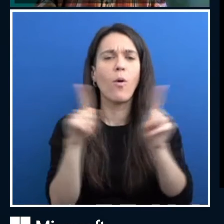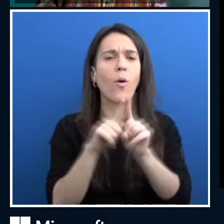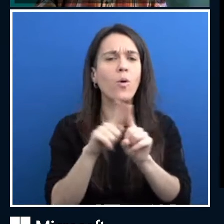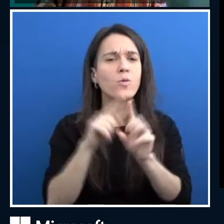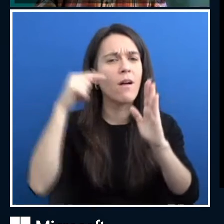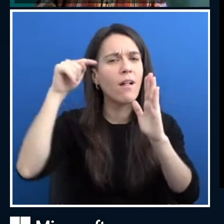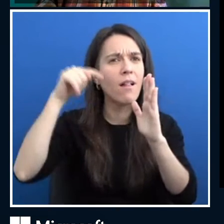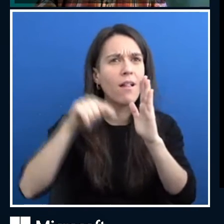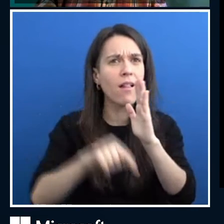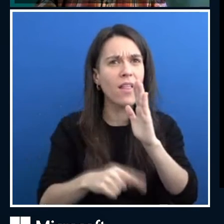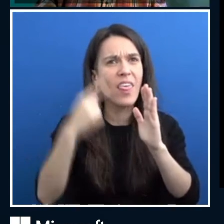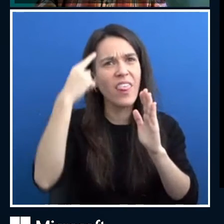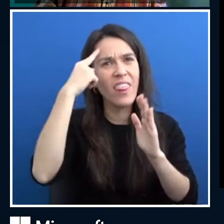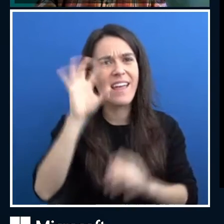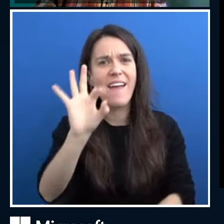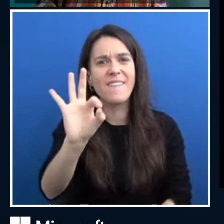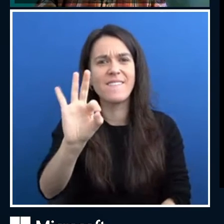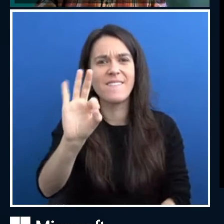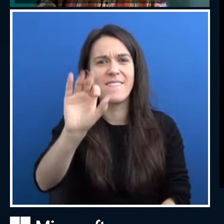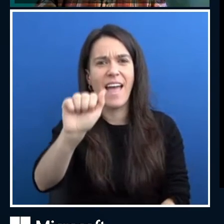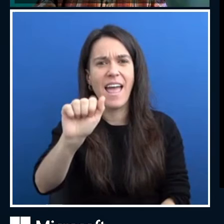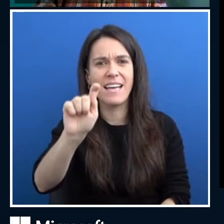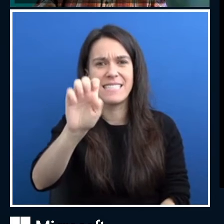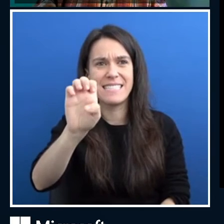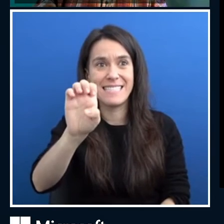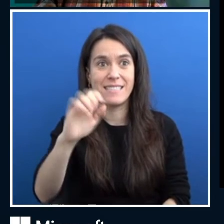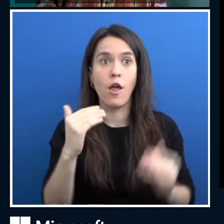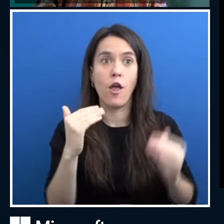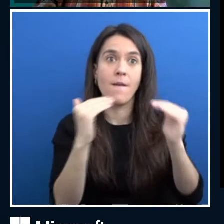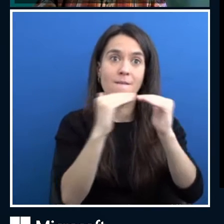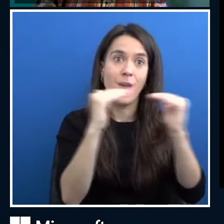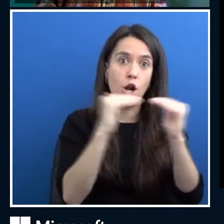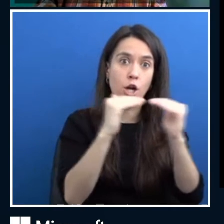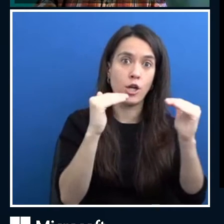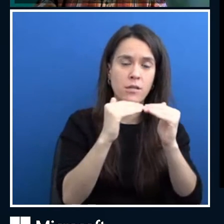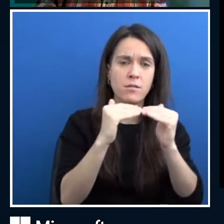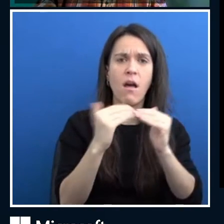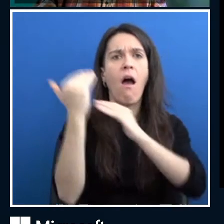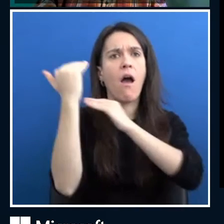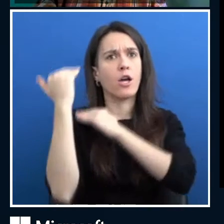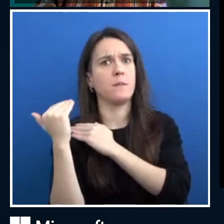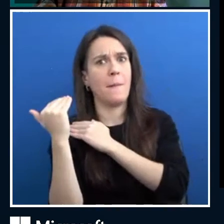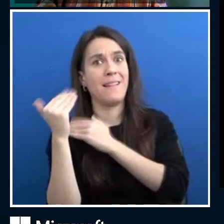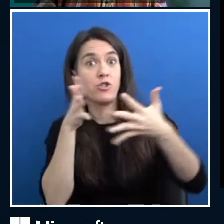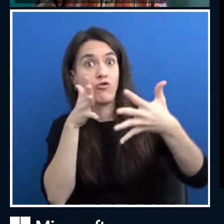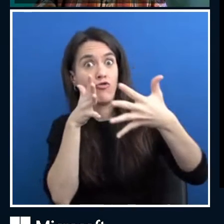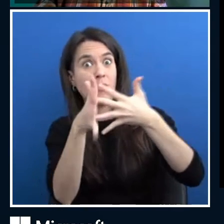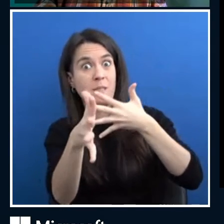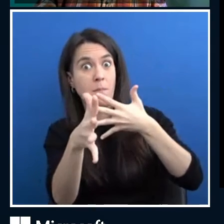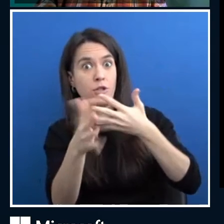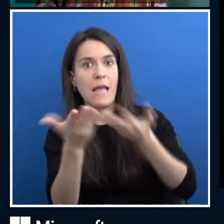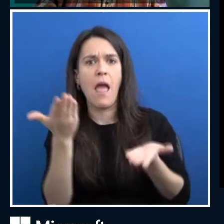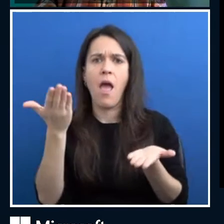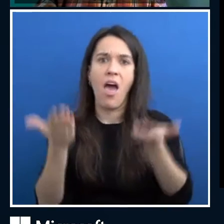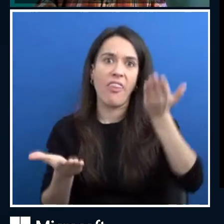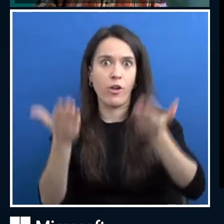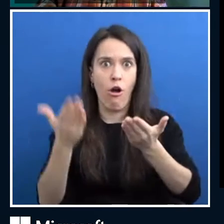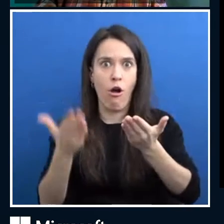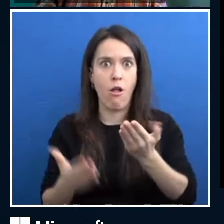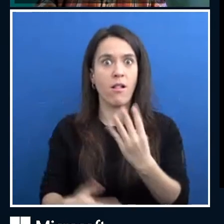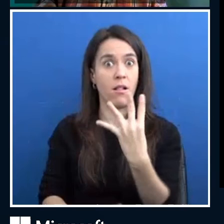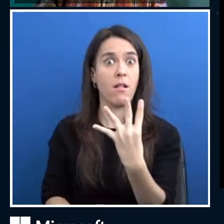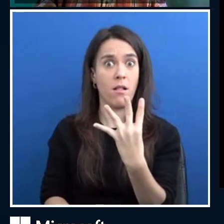framework, fairness, accountability, transparency, and ethical AI. And one of the fascinating things about this